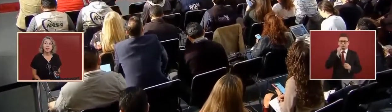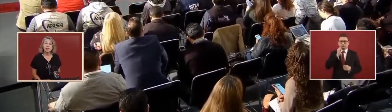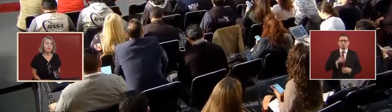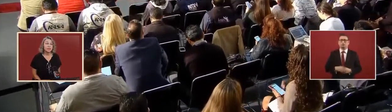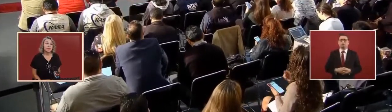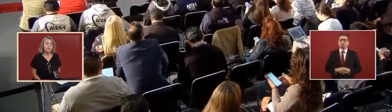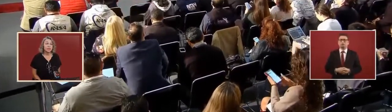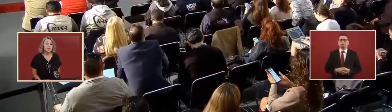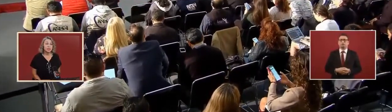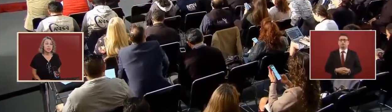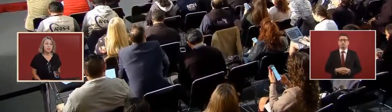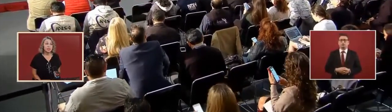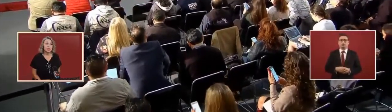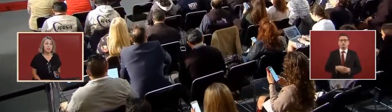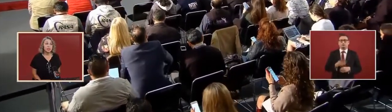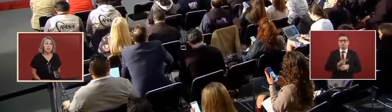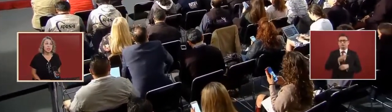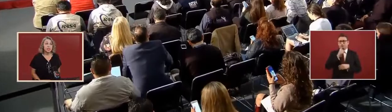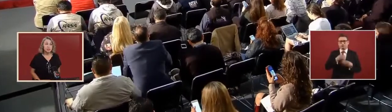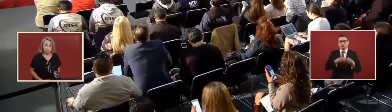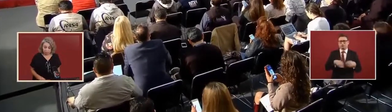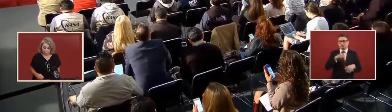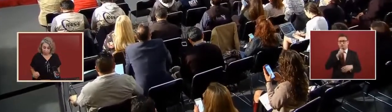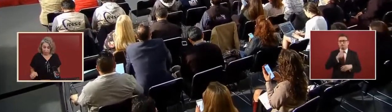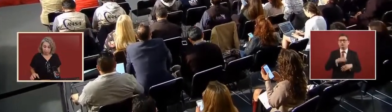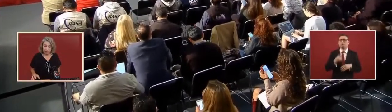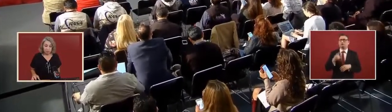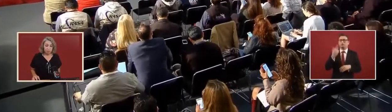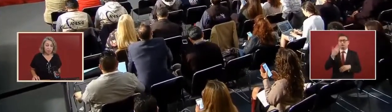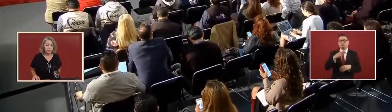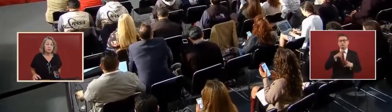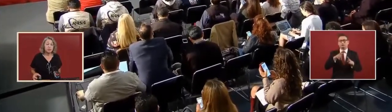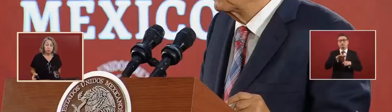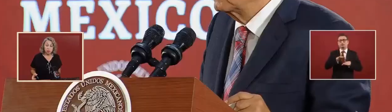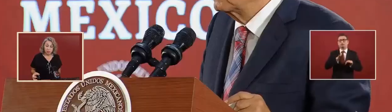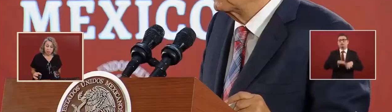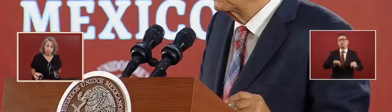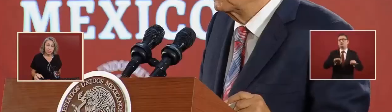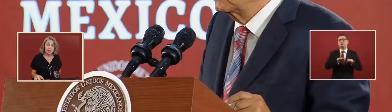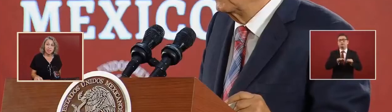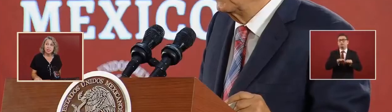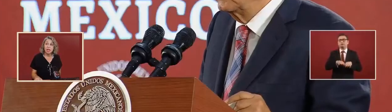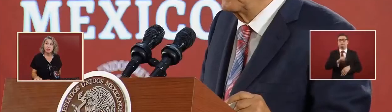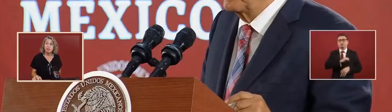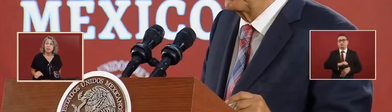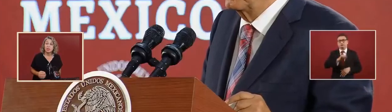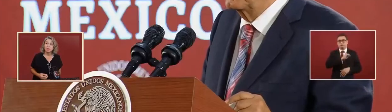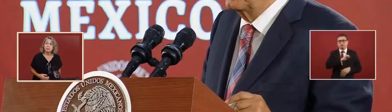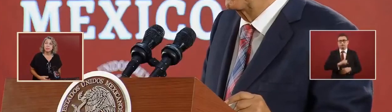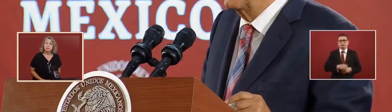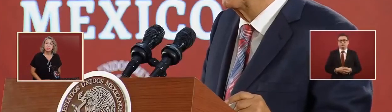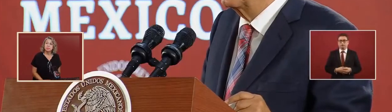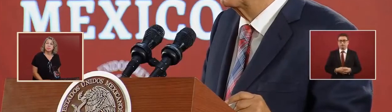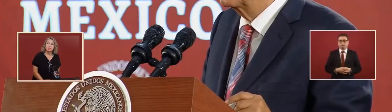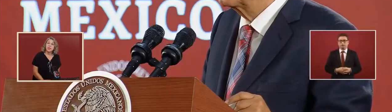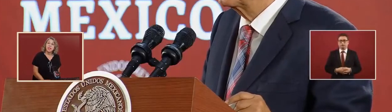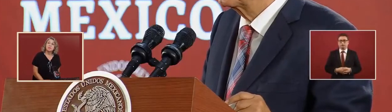it is not lost because the most important thing is health and besides that